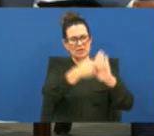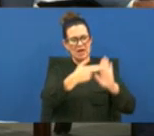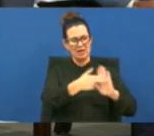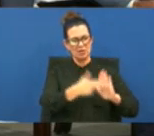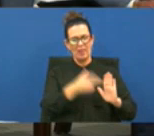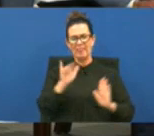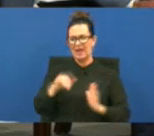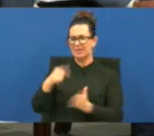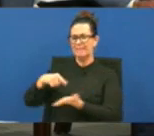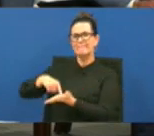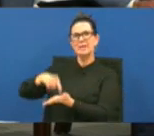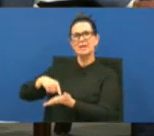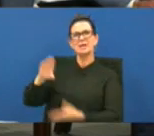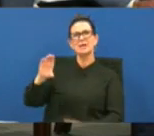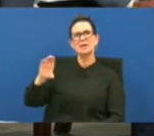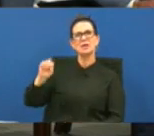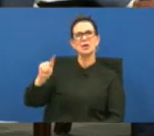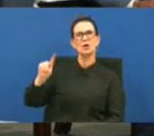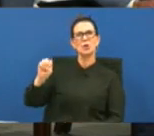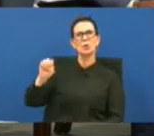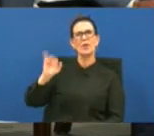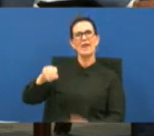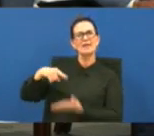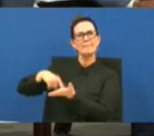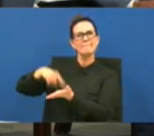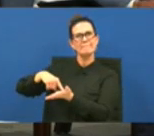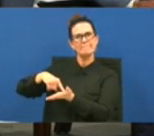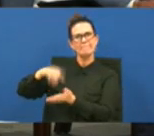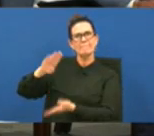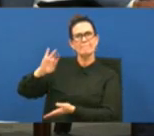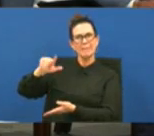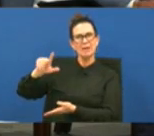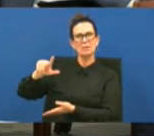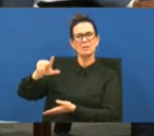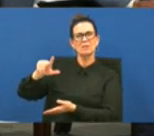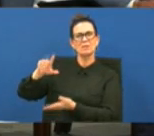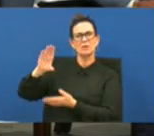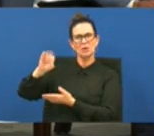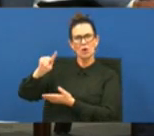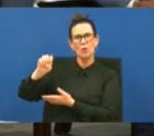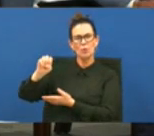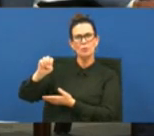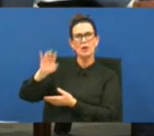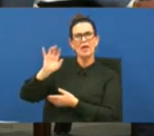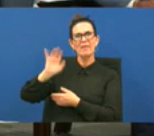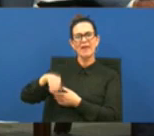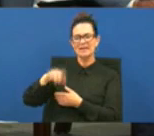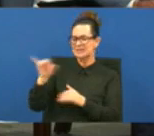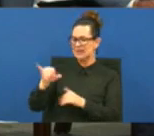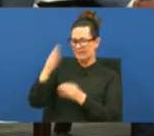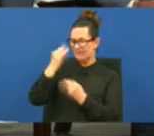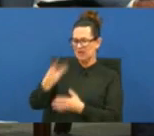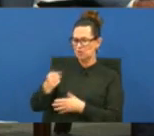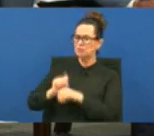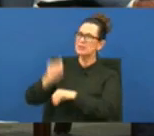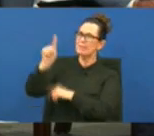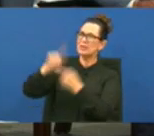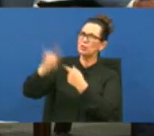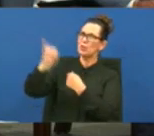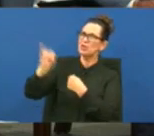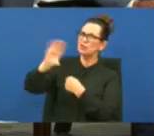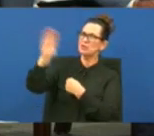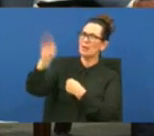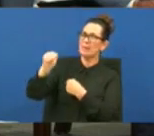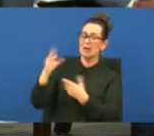billing code that's a billing code that's the same information you submit to an insurance company what that